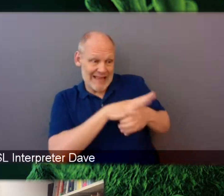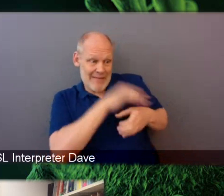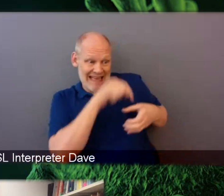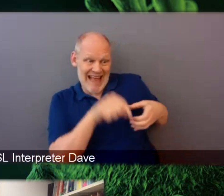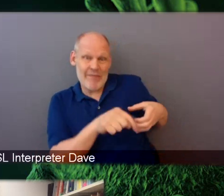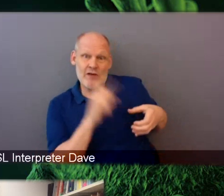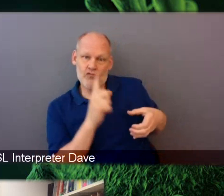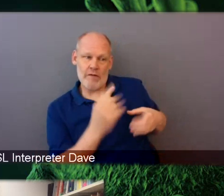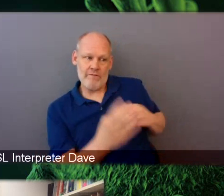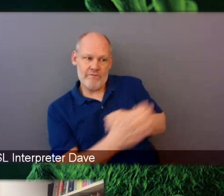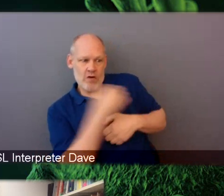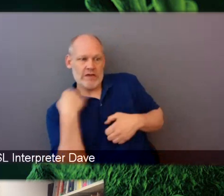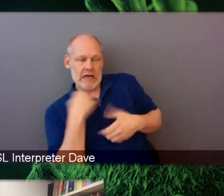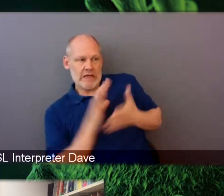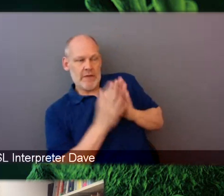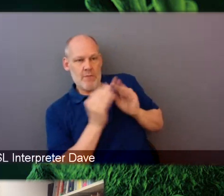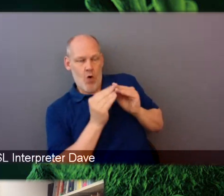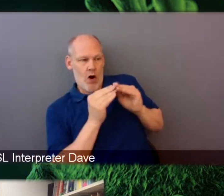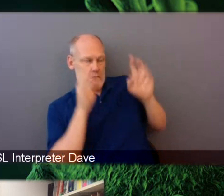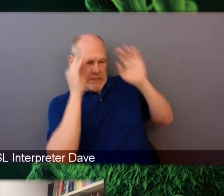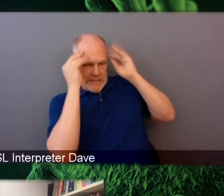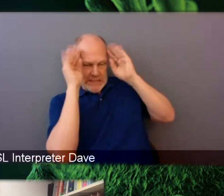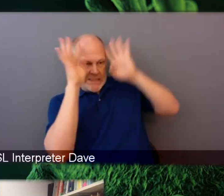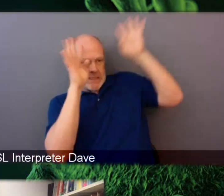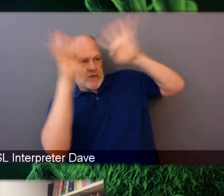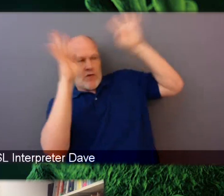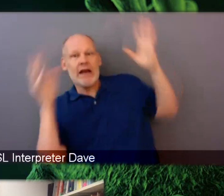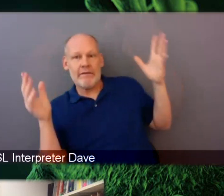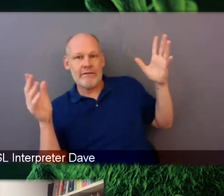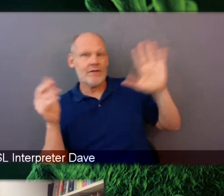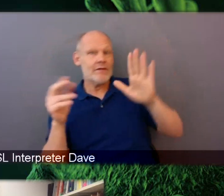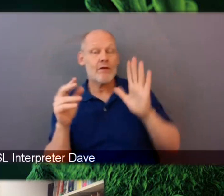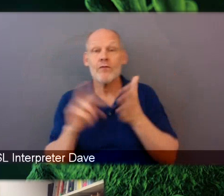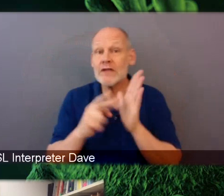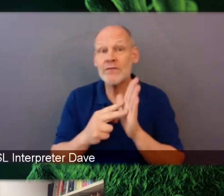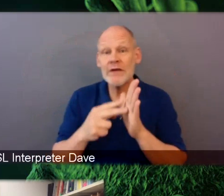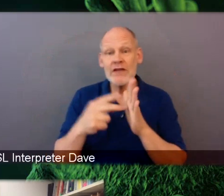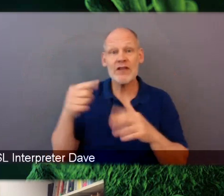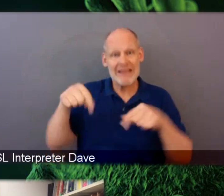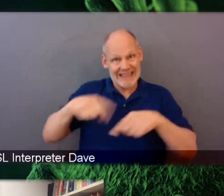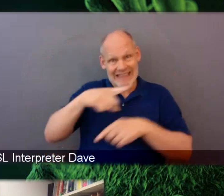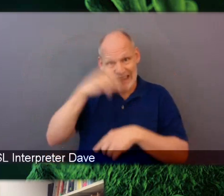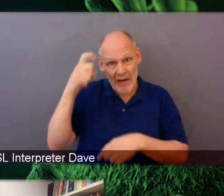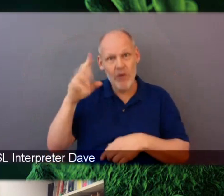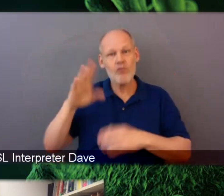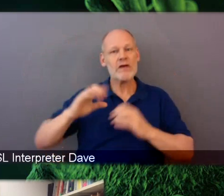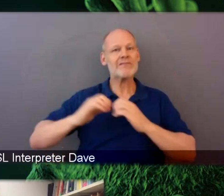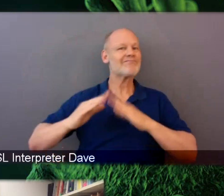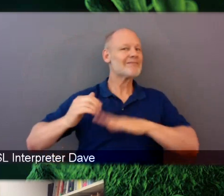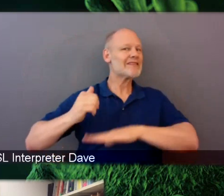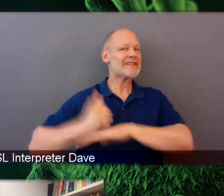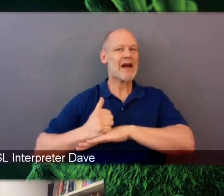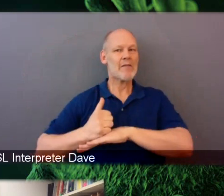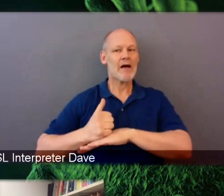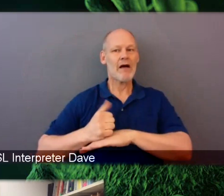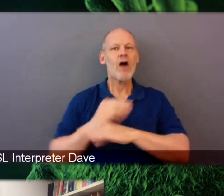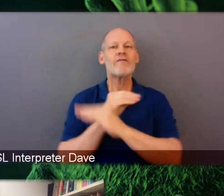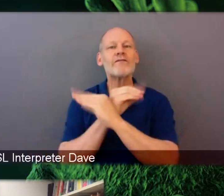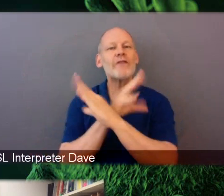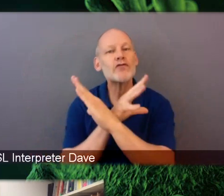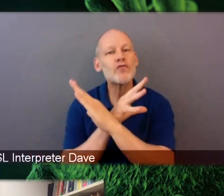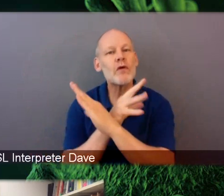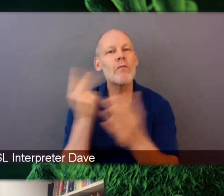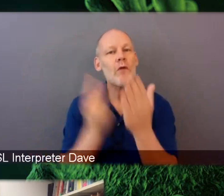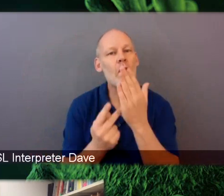in certain ways. And so we do have a virtual program this summer where we have invited teachers from across the